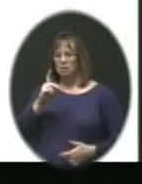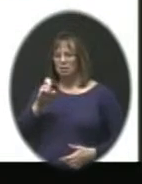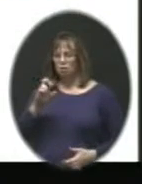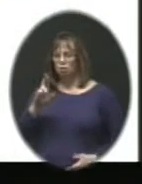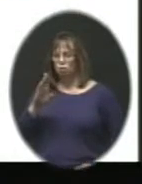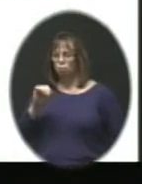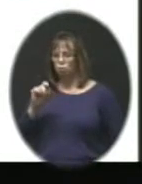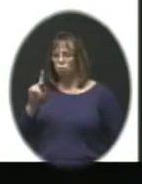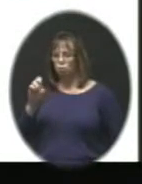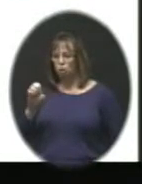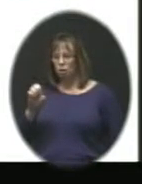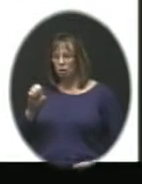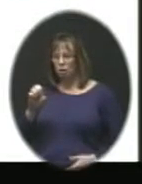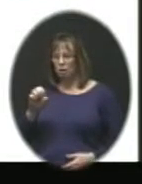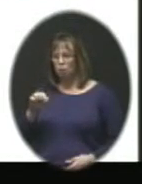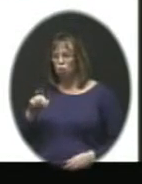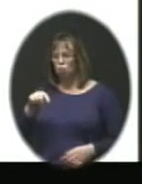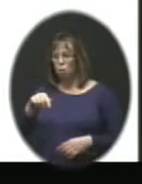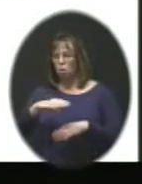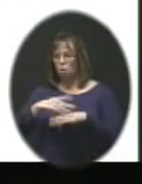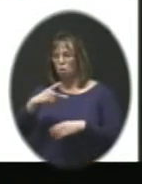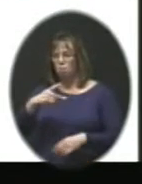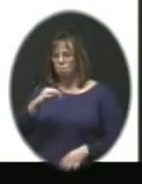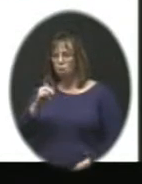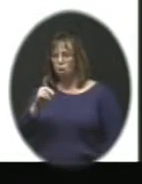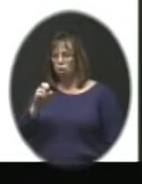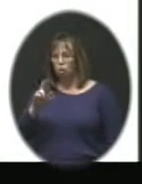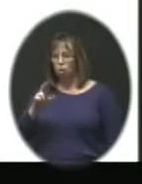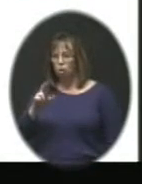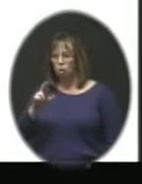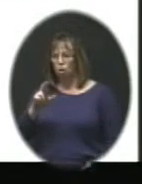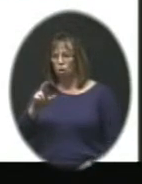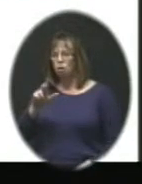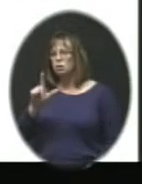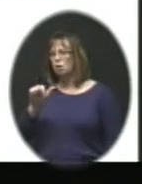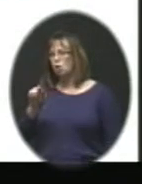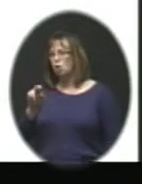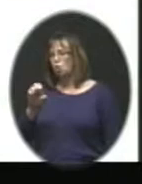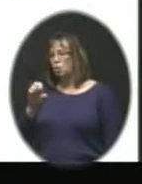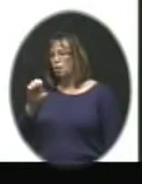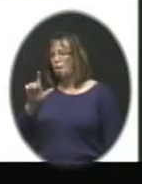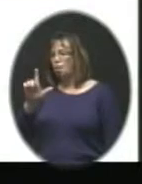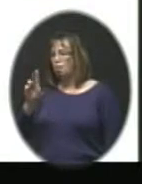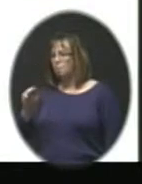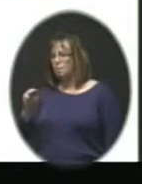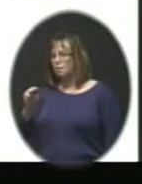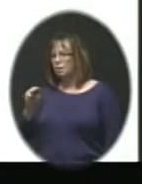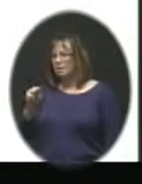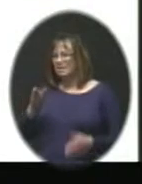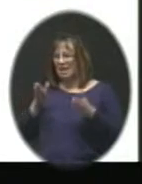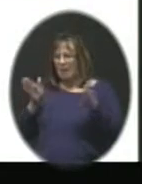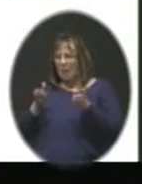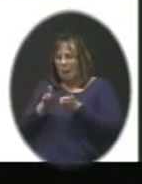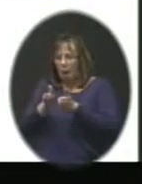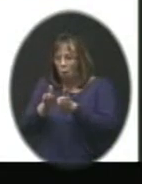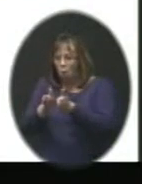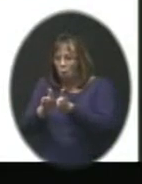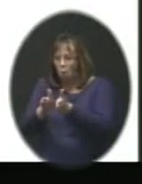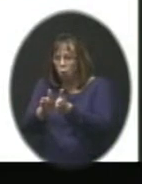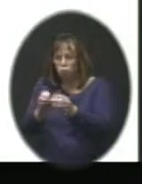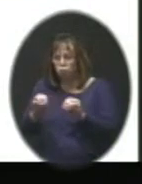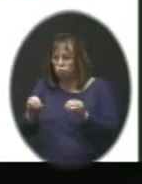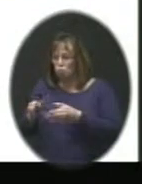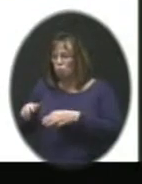come out onto Parker, which then becomes Lone Elm, which hit 119th, it's a narrow road. There's no